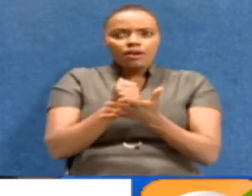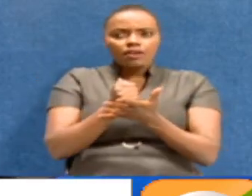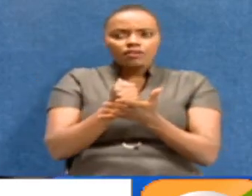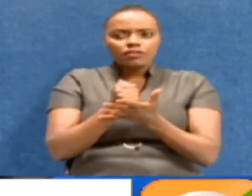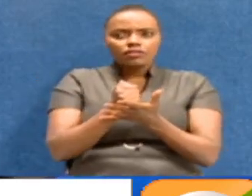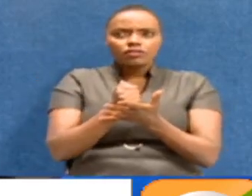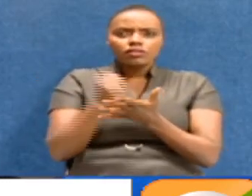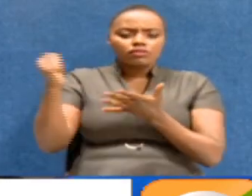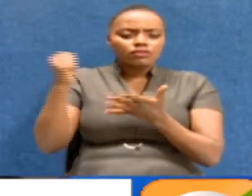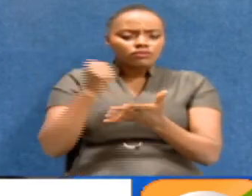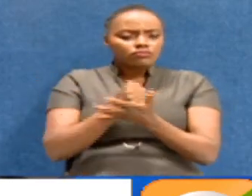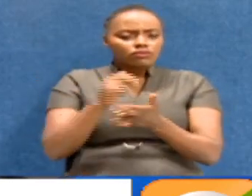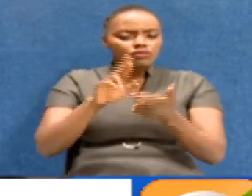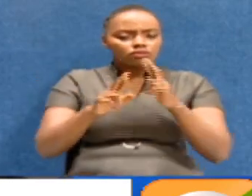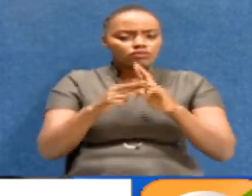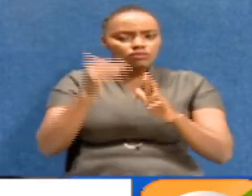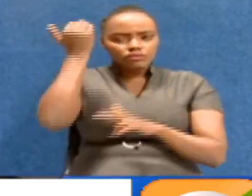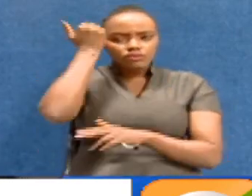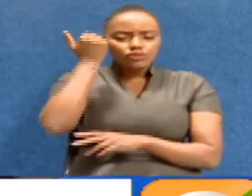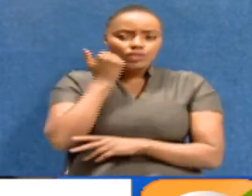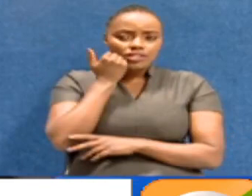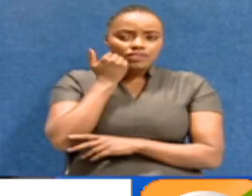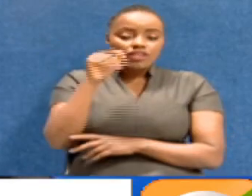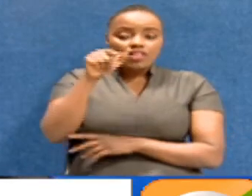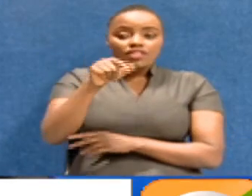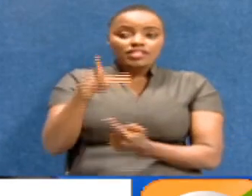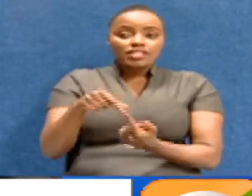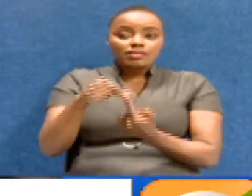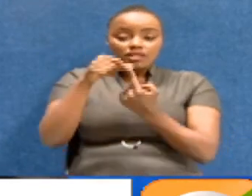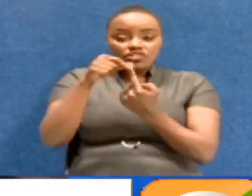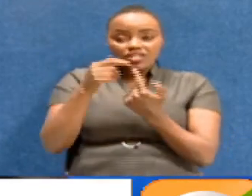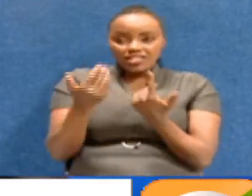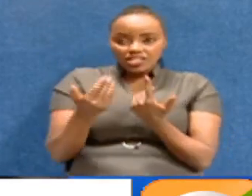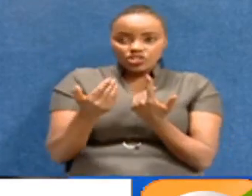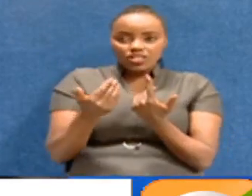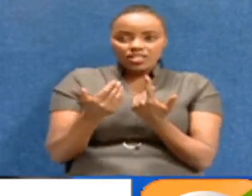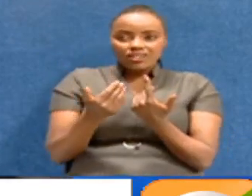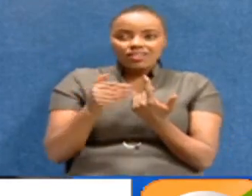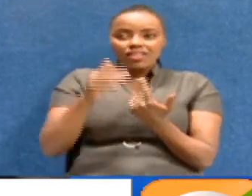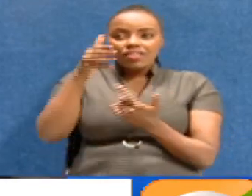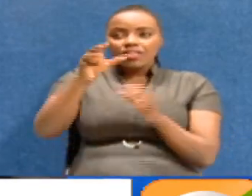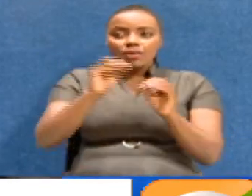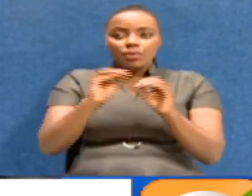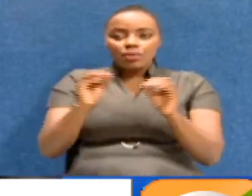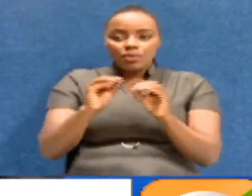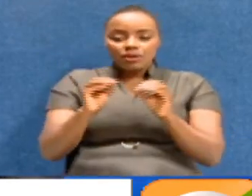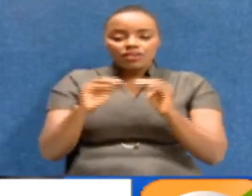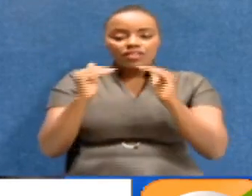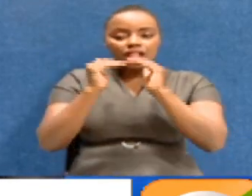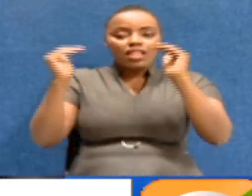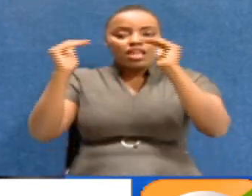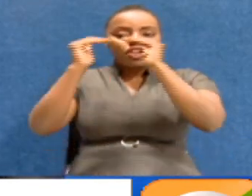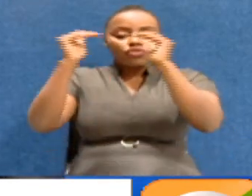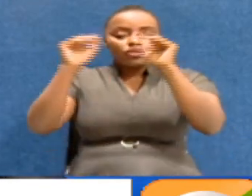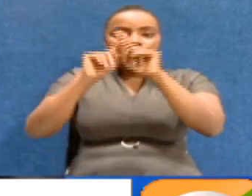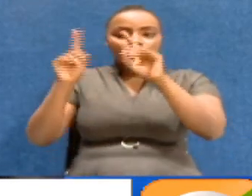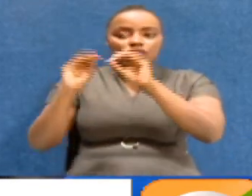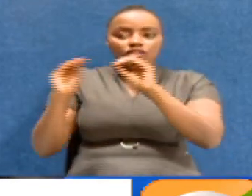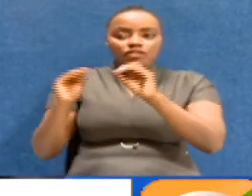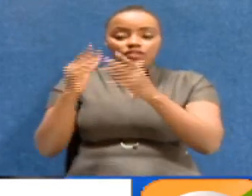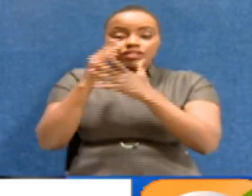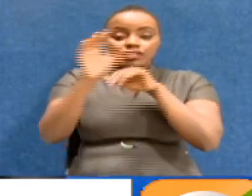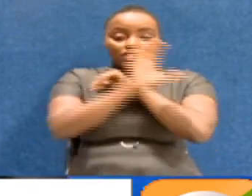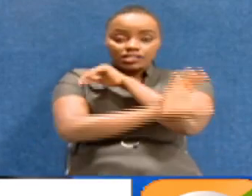and the Land and Employment Court. Now, you find that that specialization is not there at the appellate level. Some